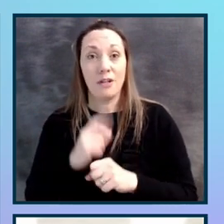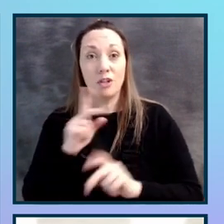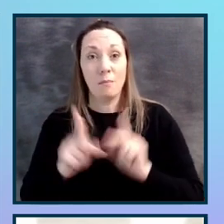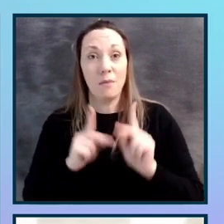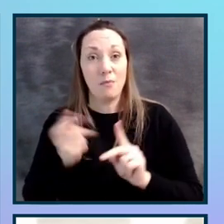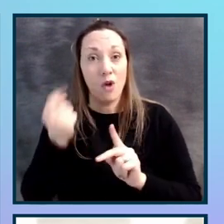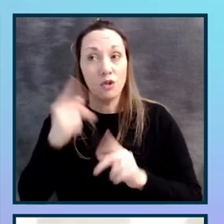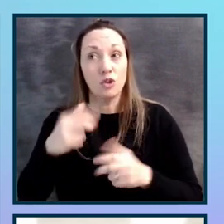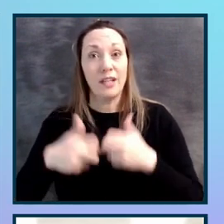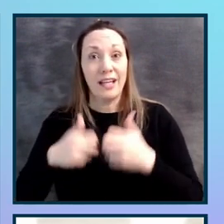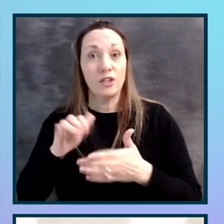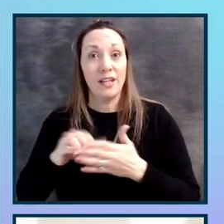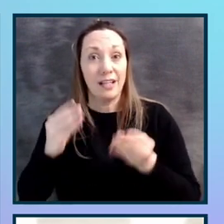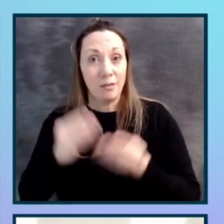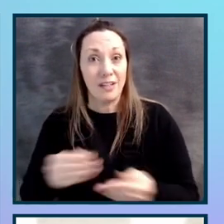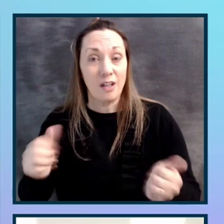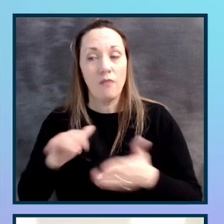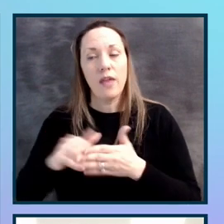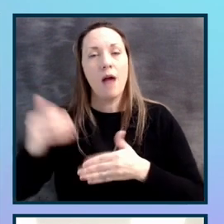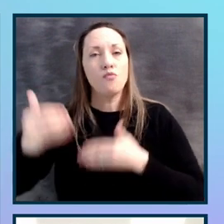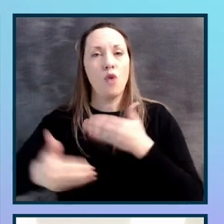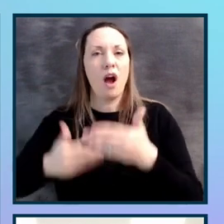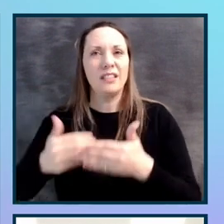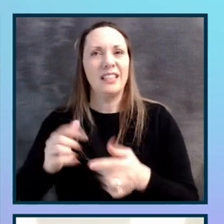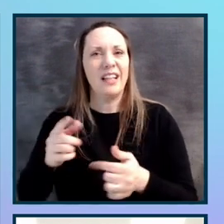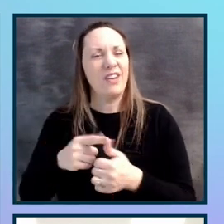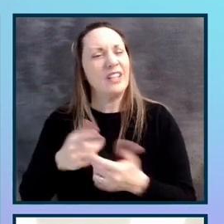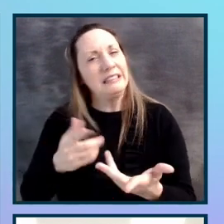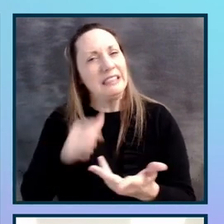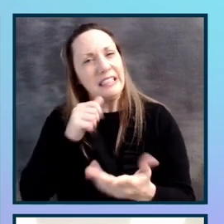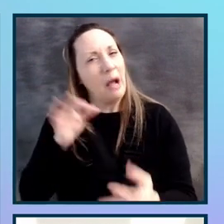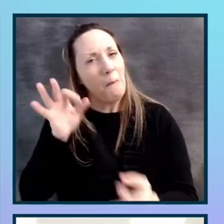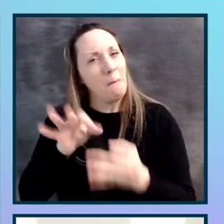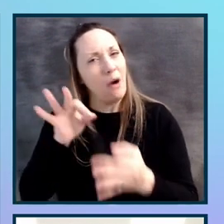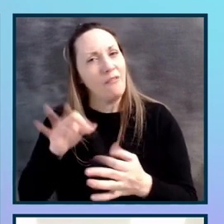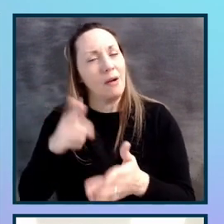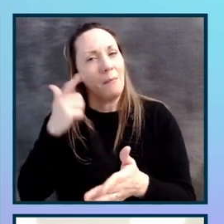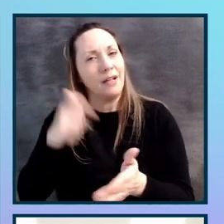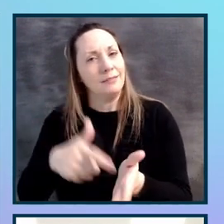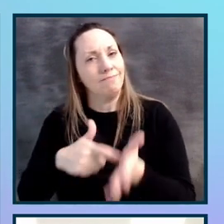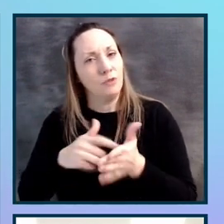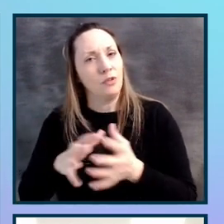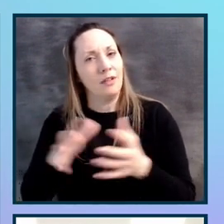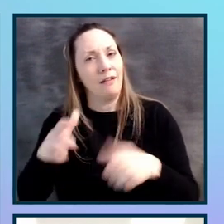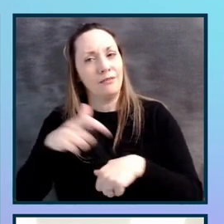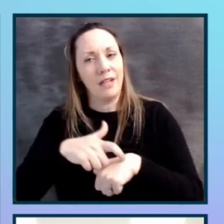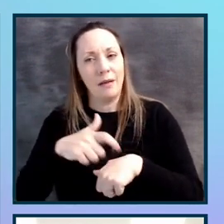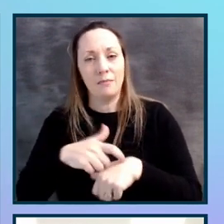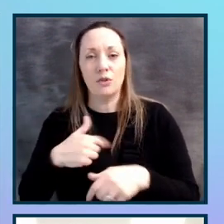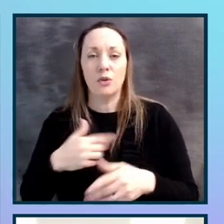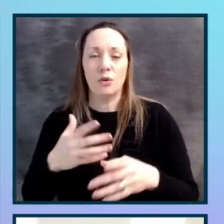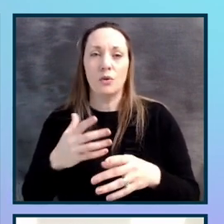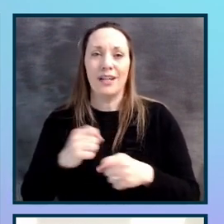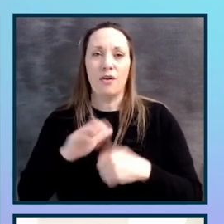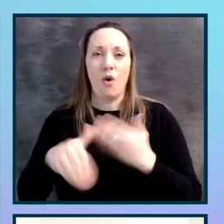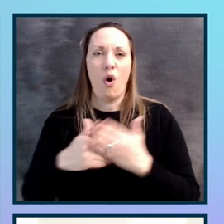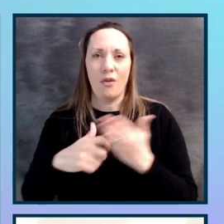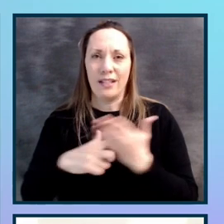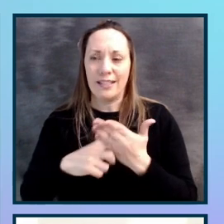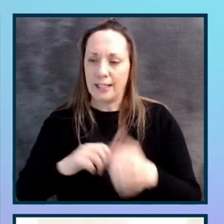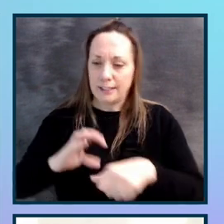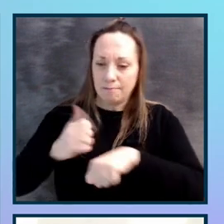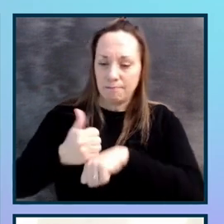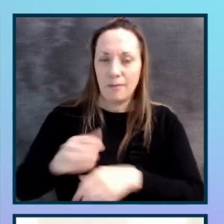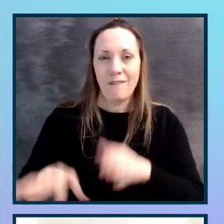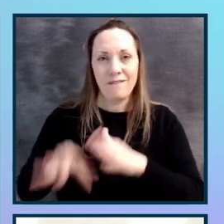to be resolved. And this process was flawed initially due to the amount of time that it took to get all the tickets into place and